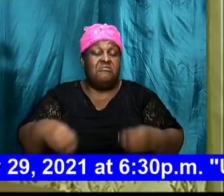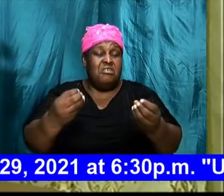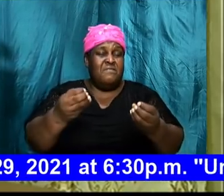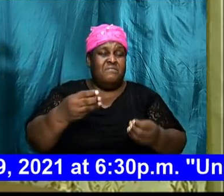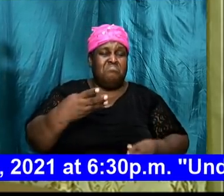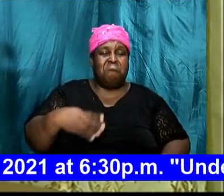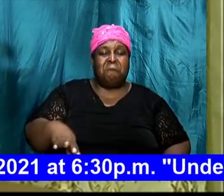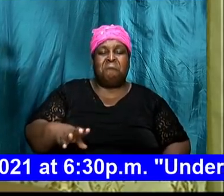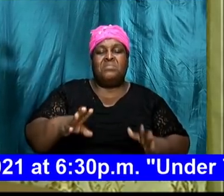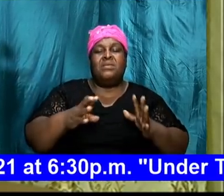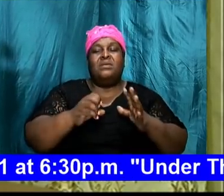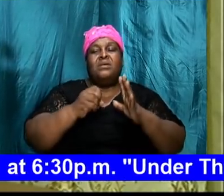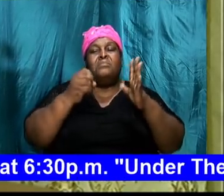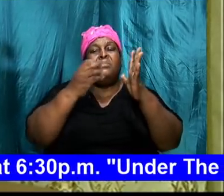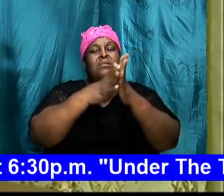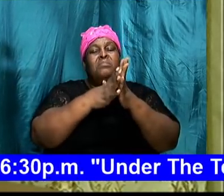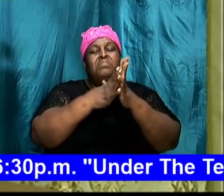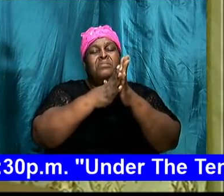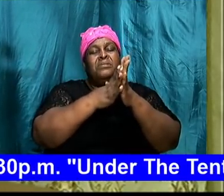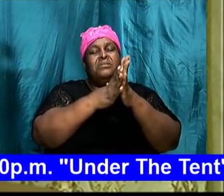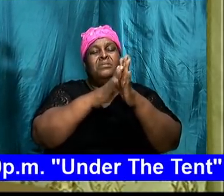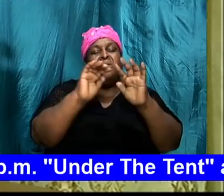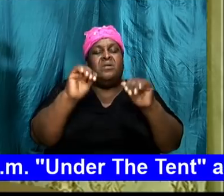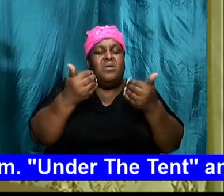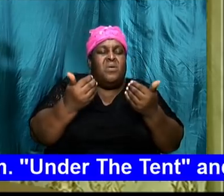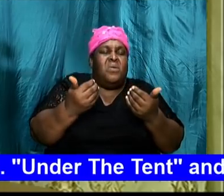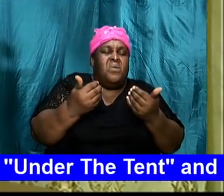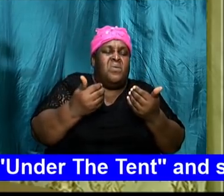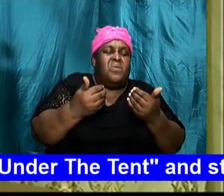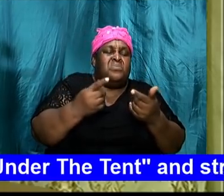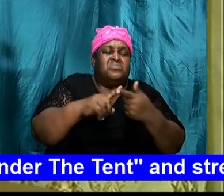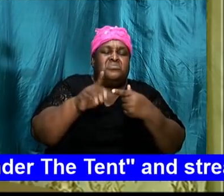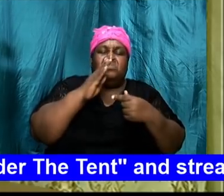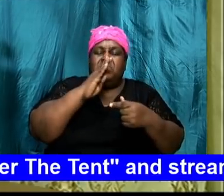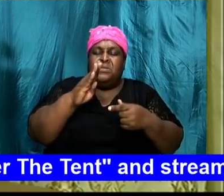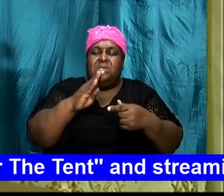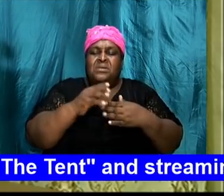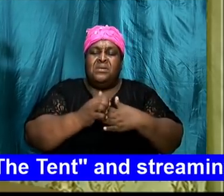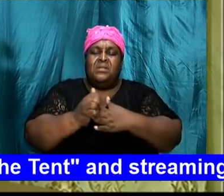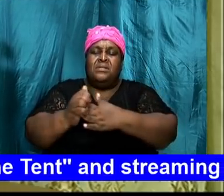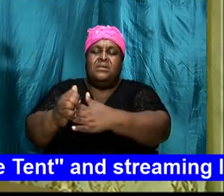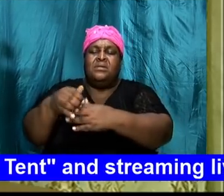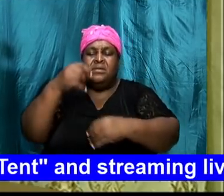for how to be led by God